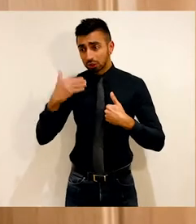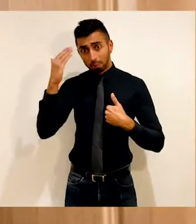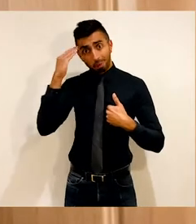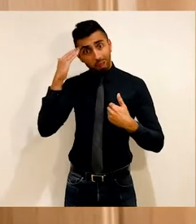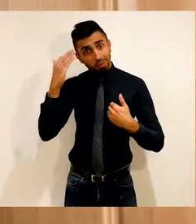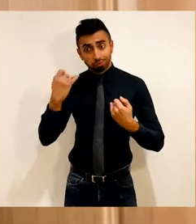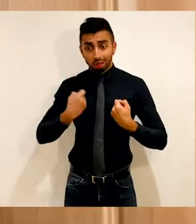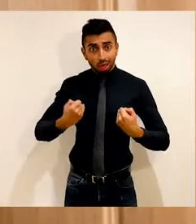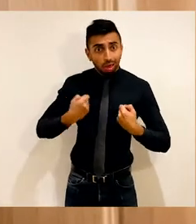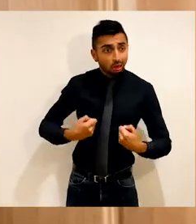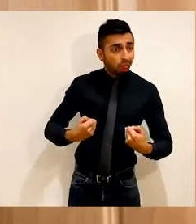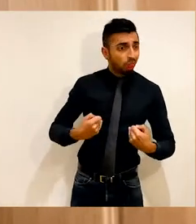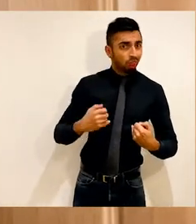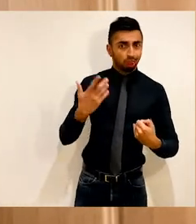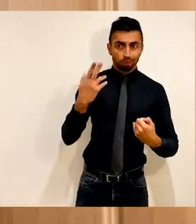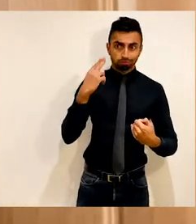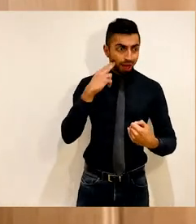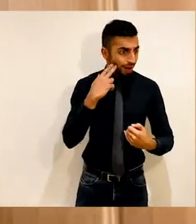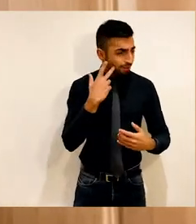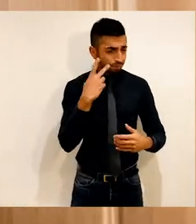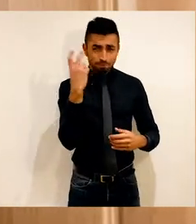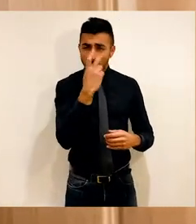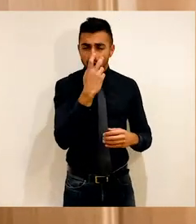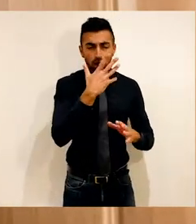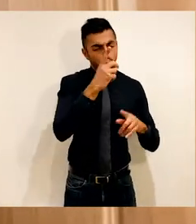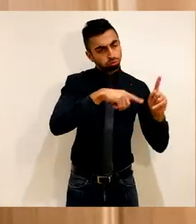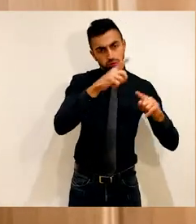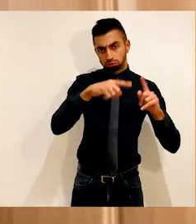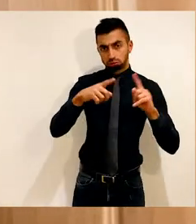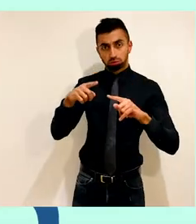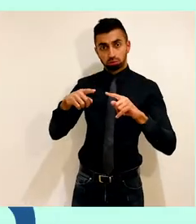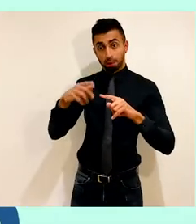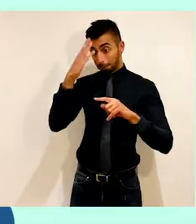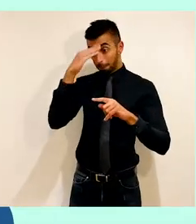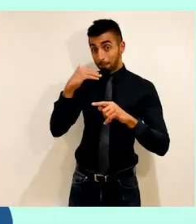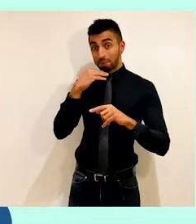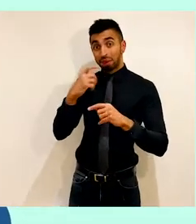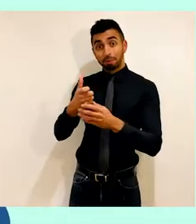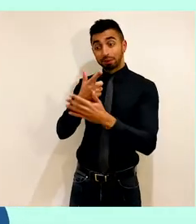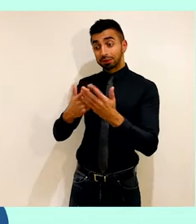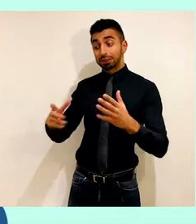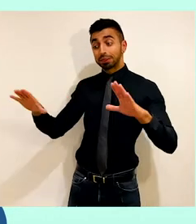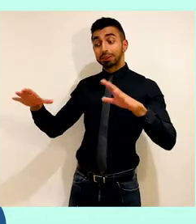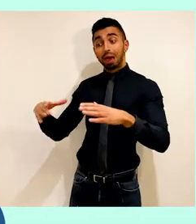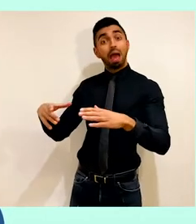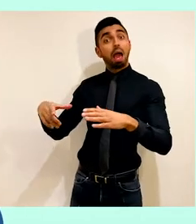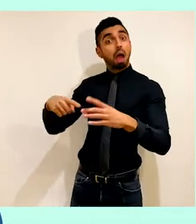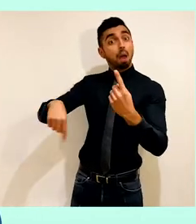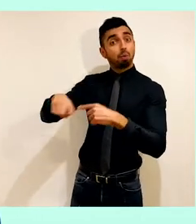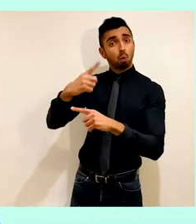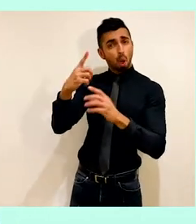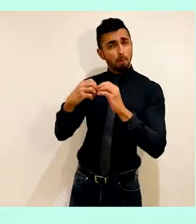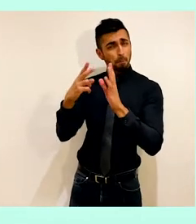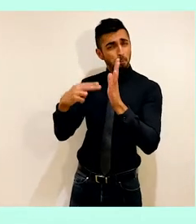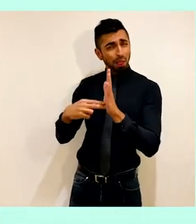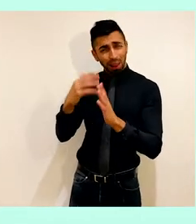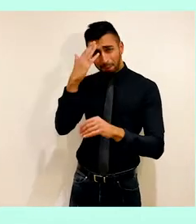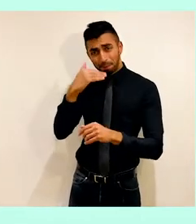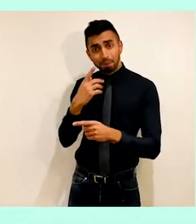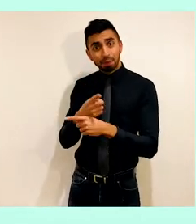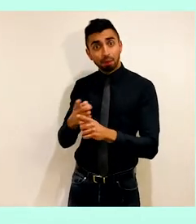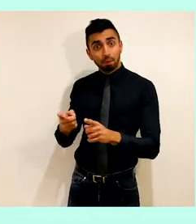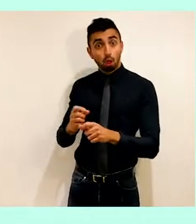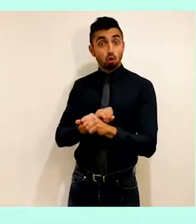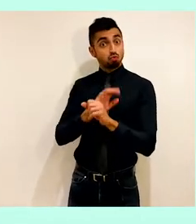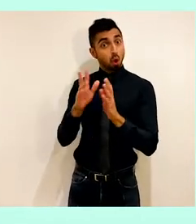autism, and to being deaf or blind. The disability population is over one billion people, and with a